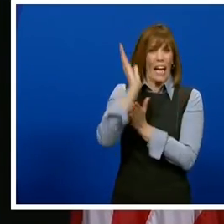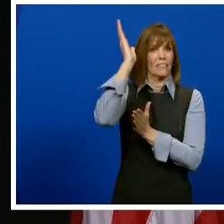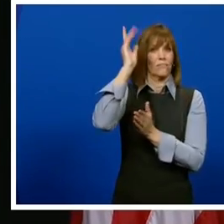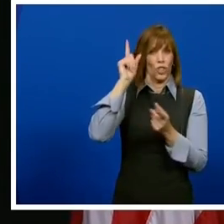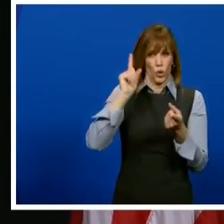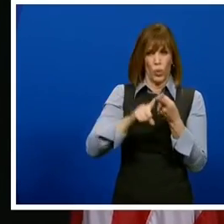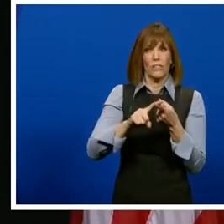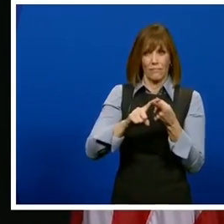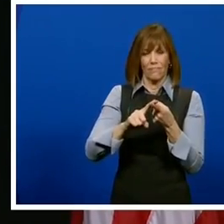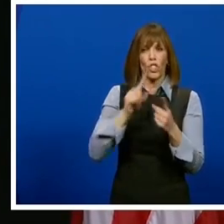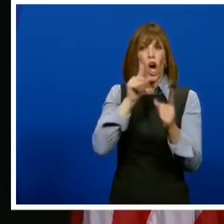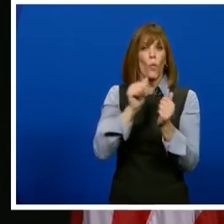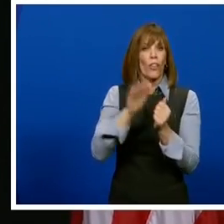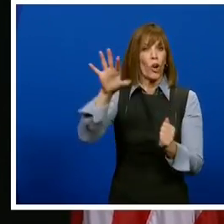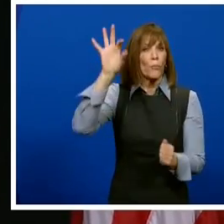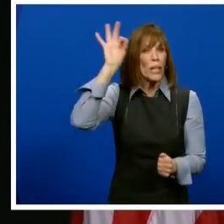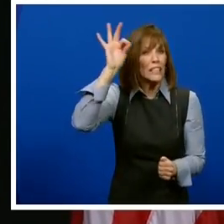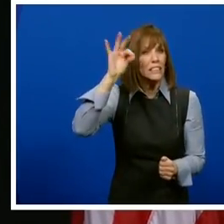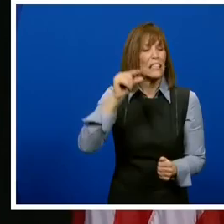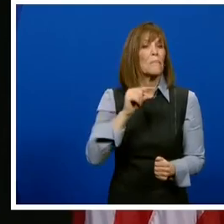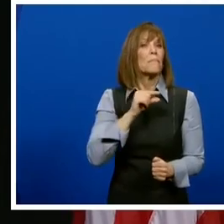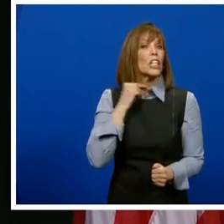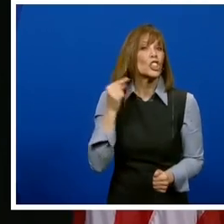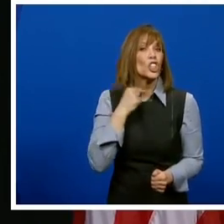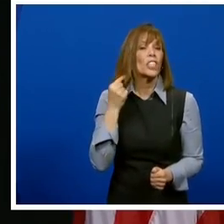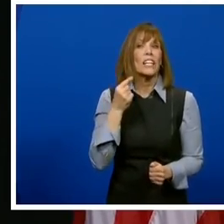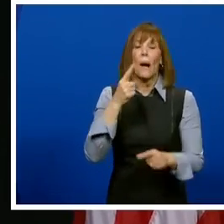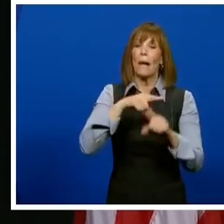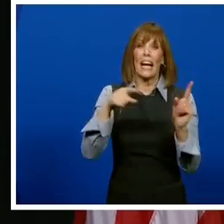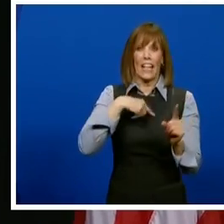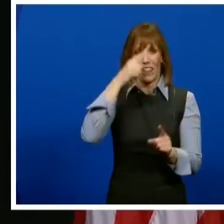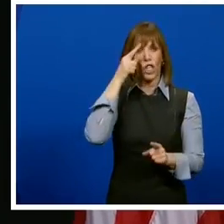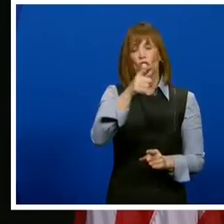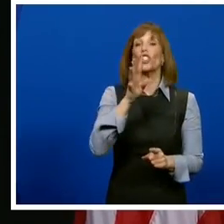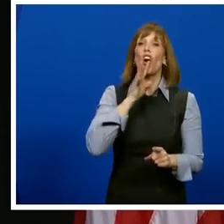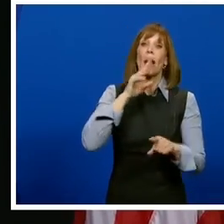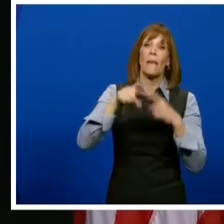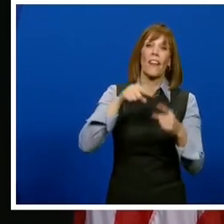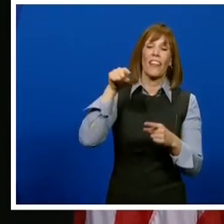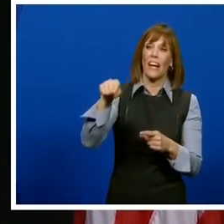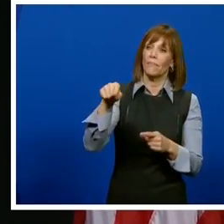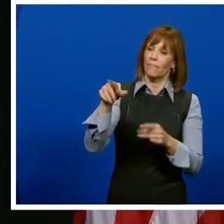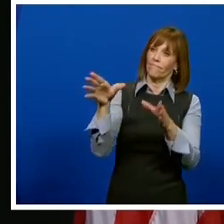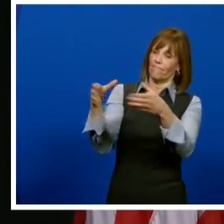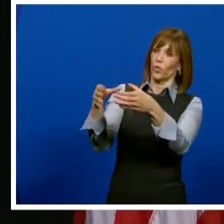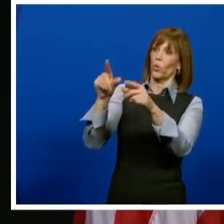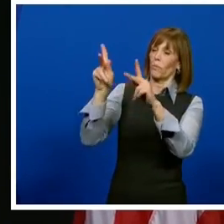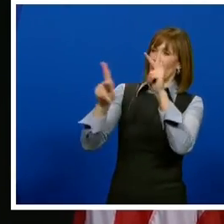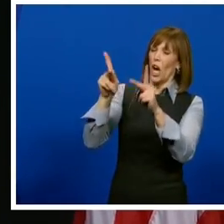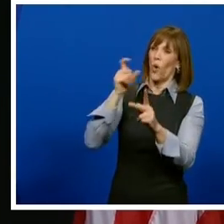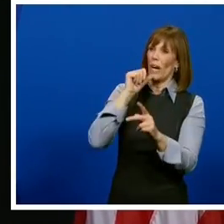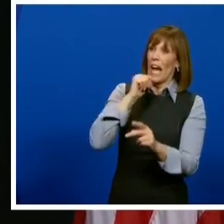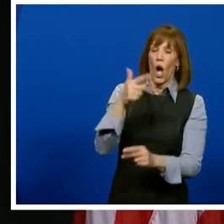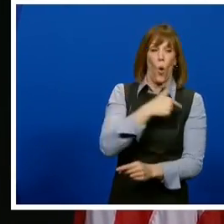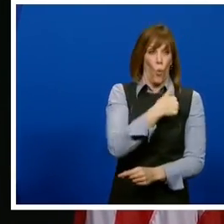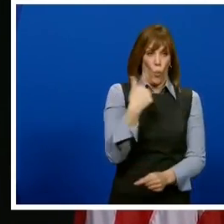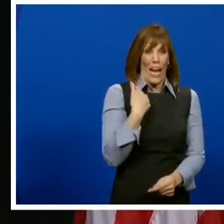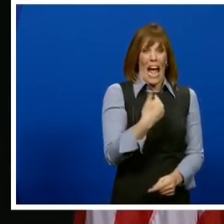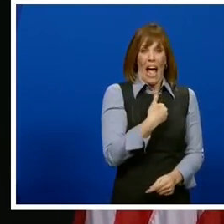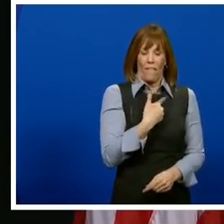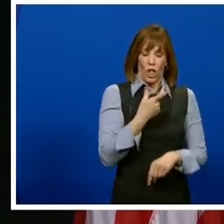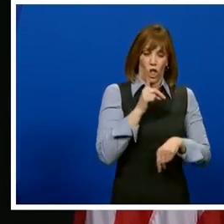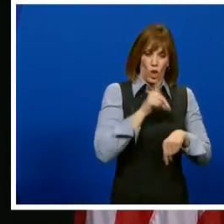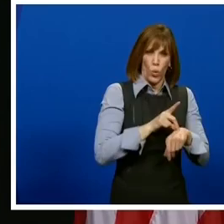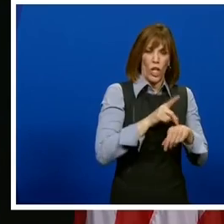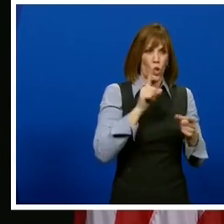priest, minister, pastor. But I think if you're referring to Johnson and Johnson, the Pope has said that we have a moral obligation to be